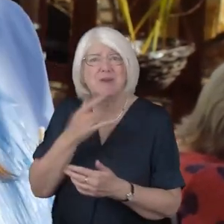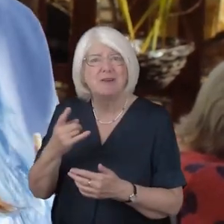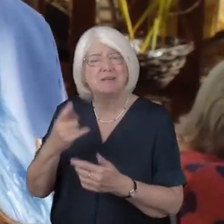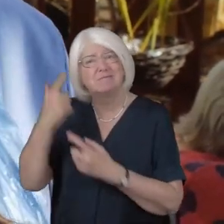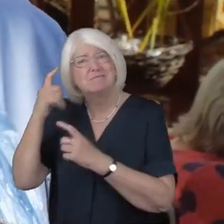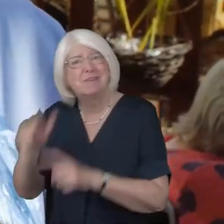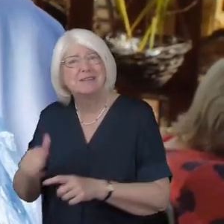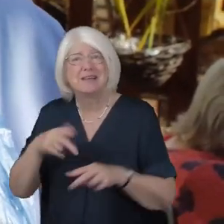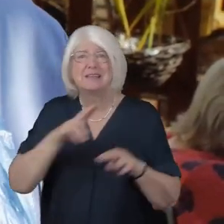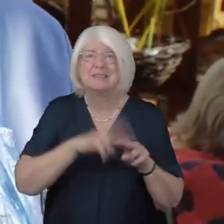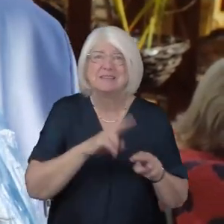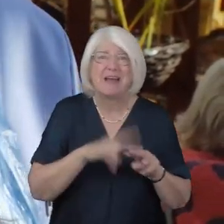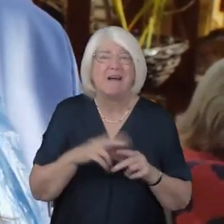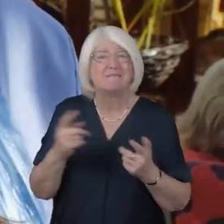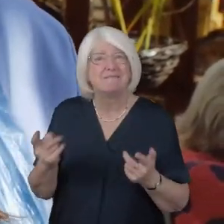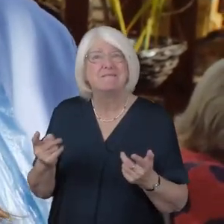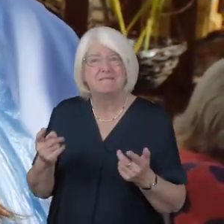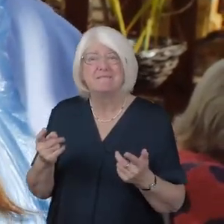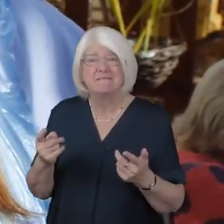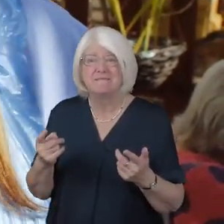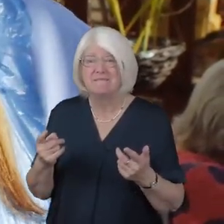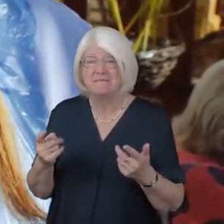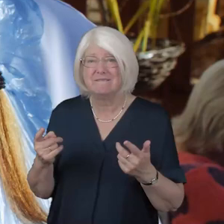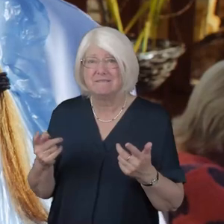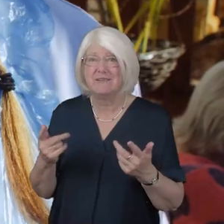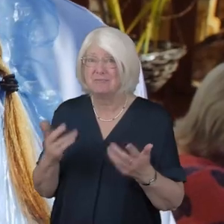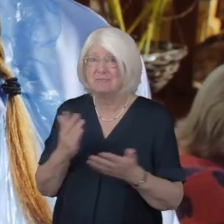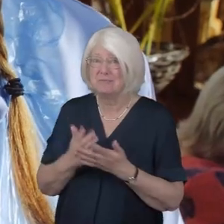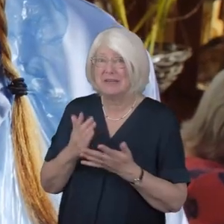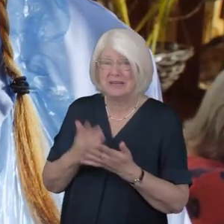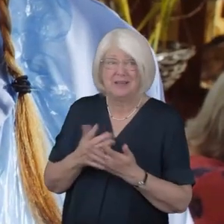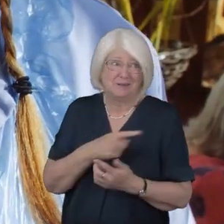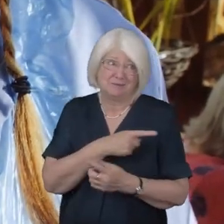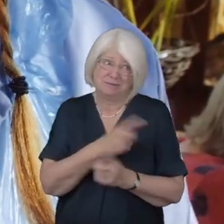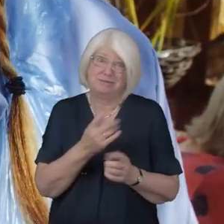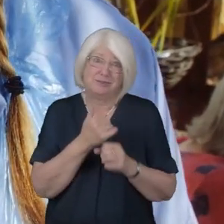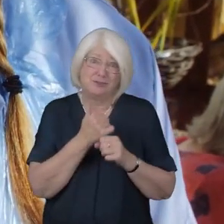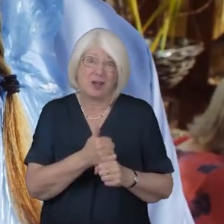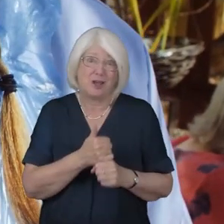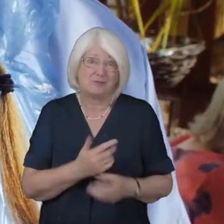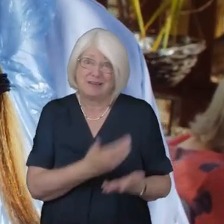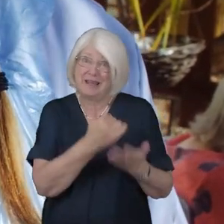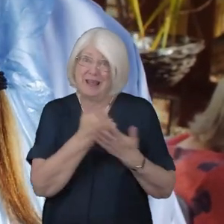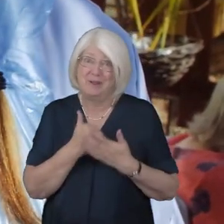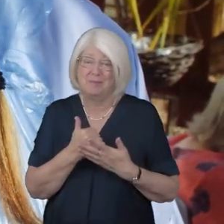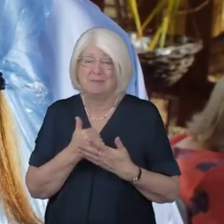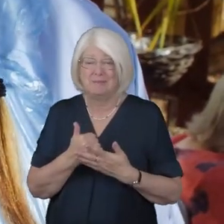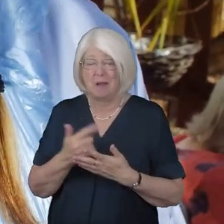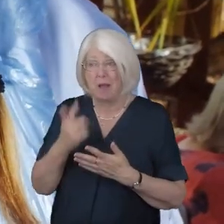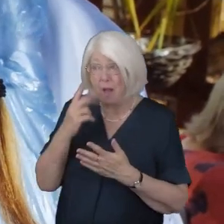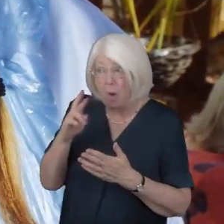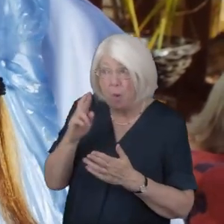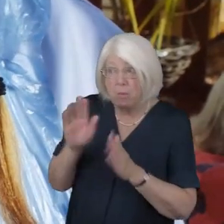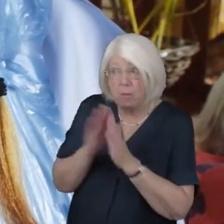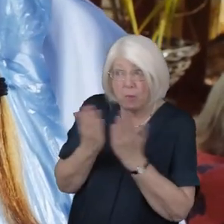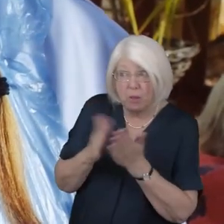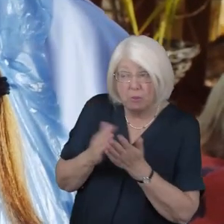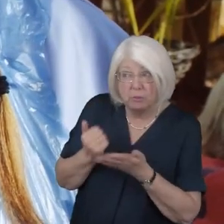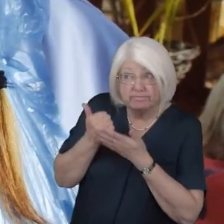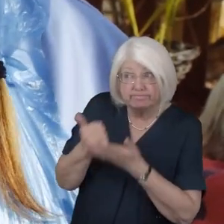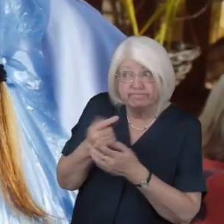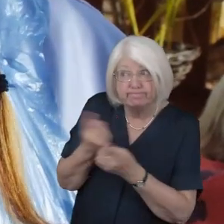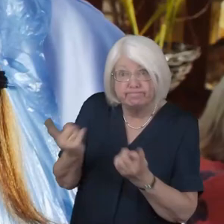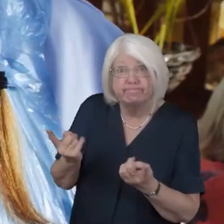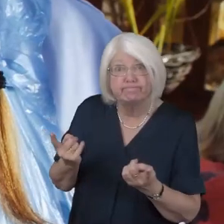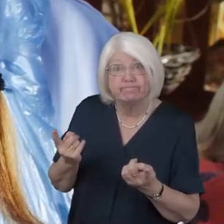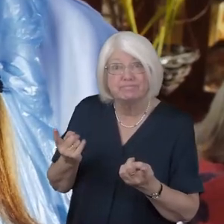and with Erica and the church it's a really good job and I hope that the booklets the carer's guide series will be really helpful for